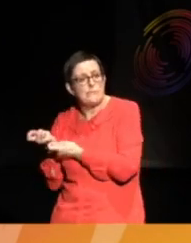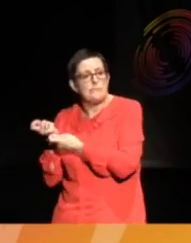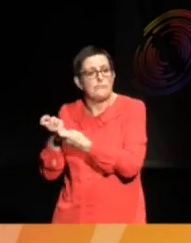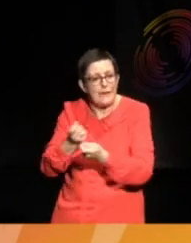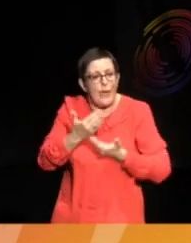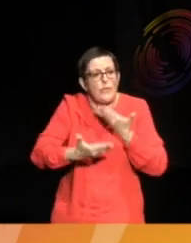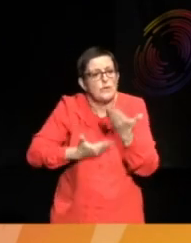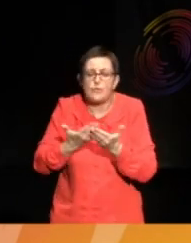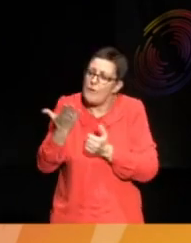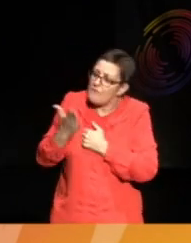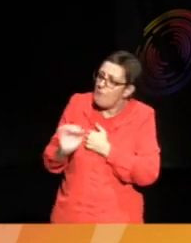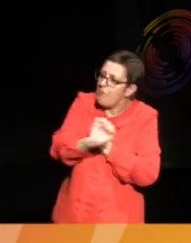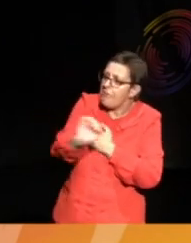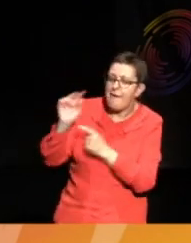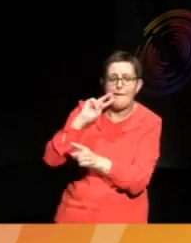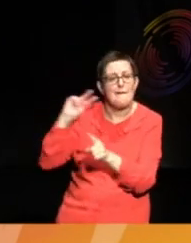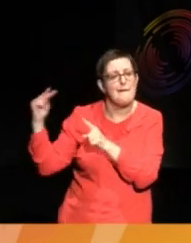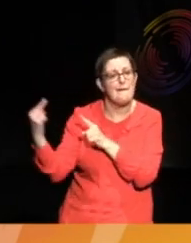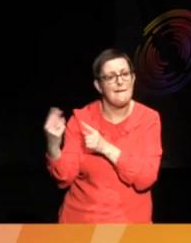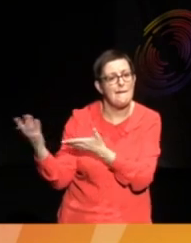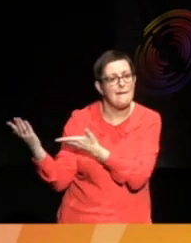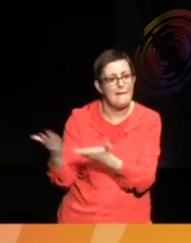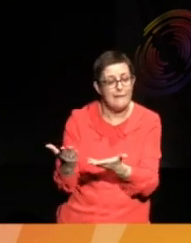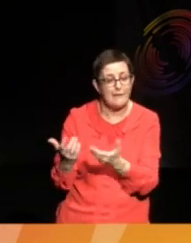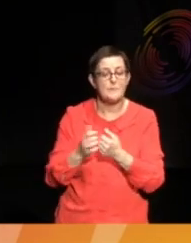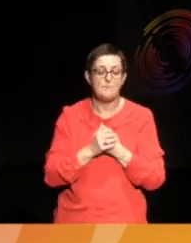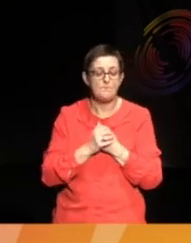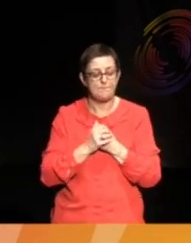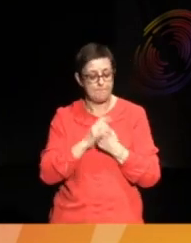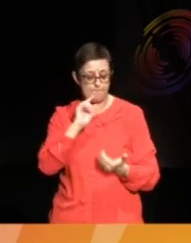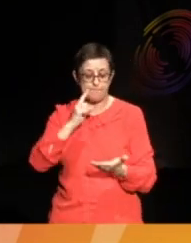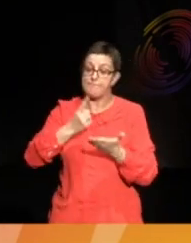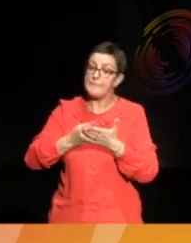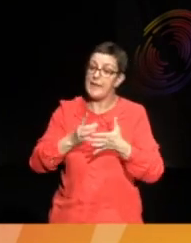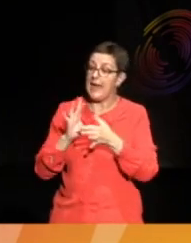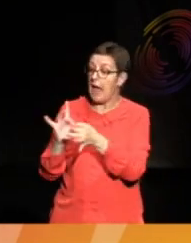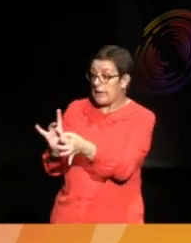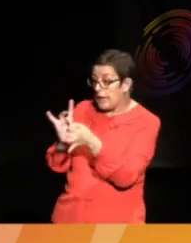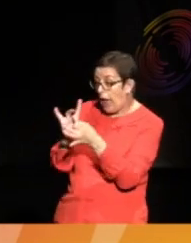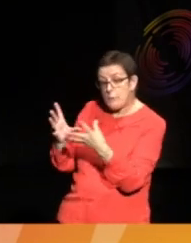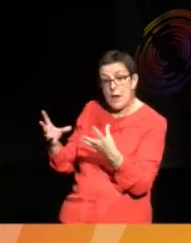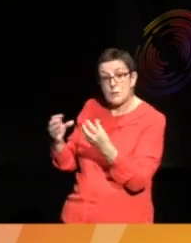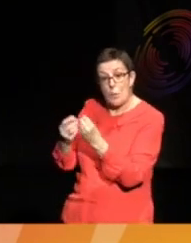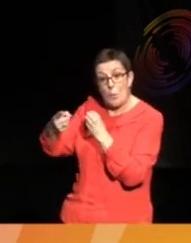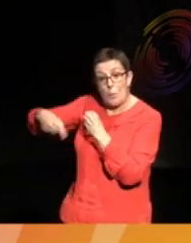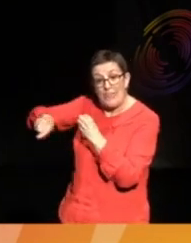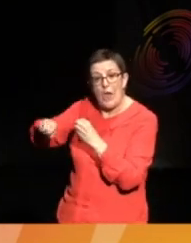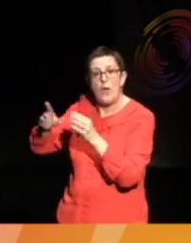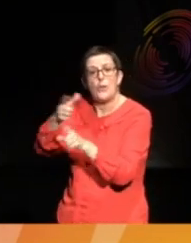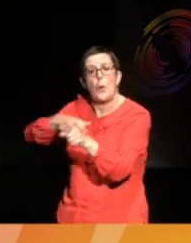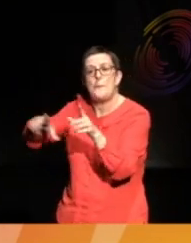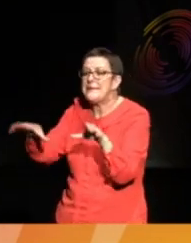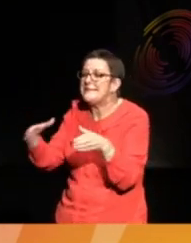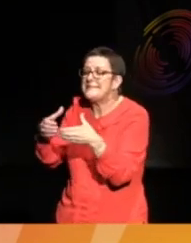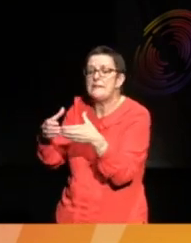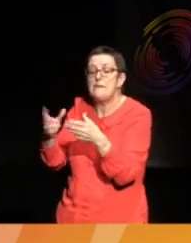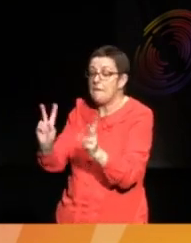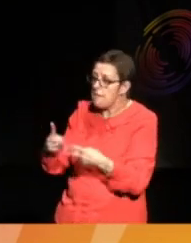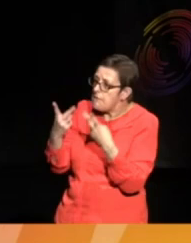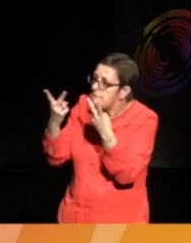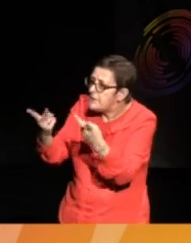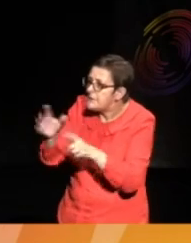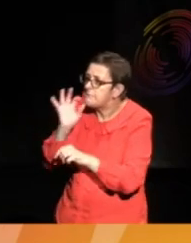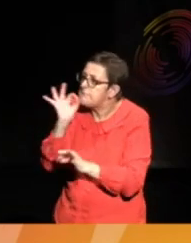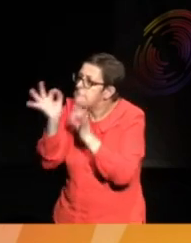was silent when the museum was opened. So, I undertook an exhibition collaboratively with the Western communities. We went out there, we asked them